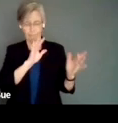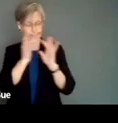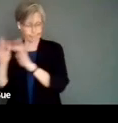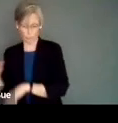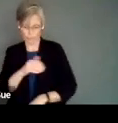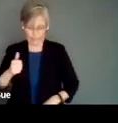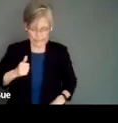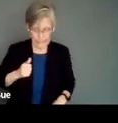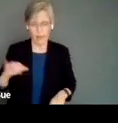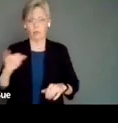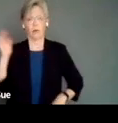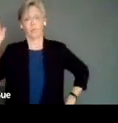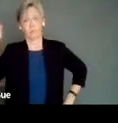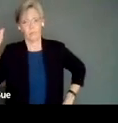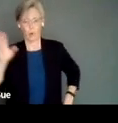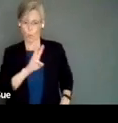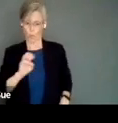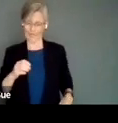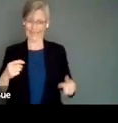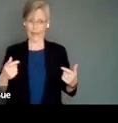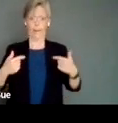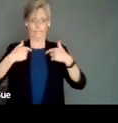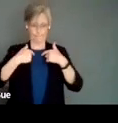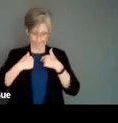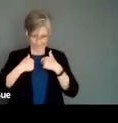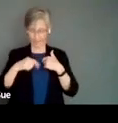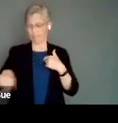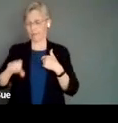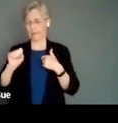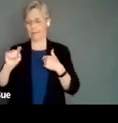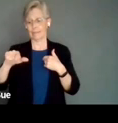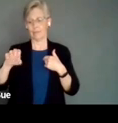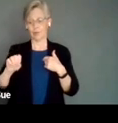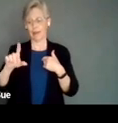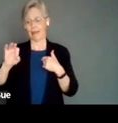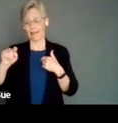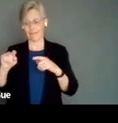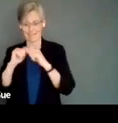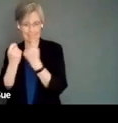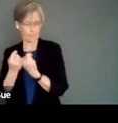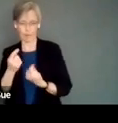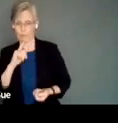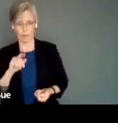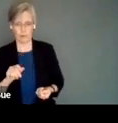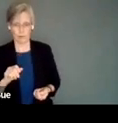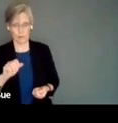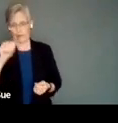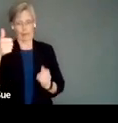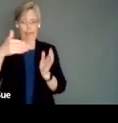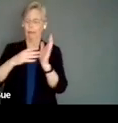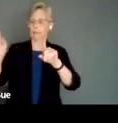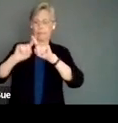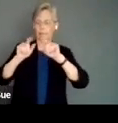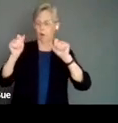amount of work in presenting. And when I say we, it's me and my stage left team, which has been over 10,000 different disabled, diverse artists